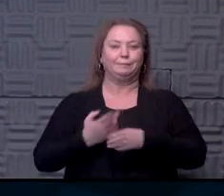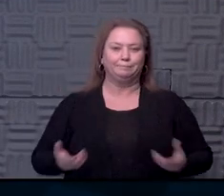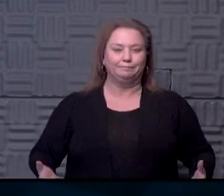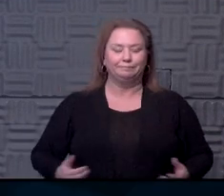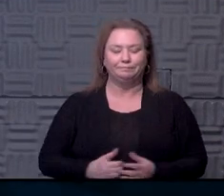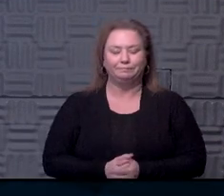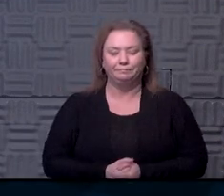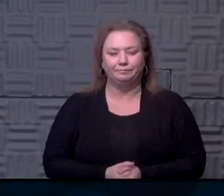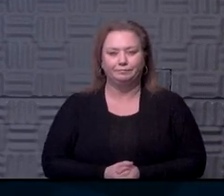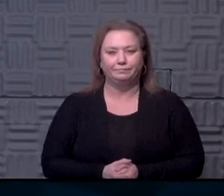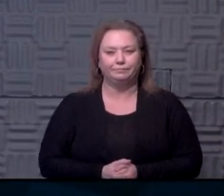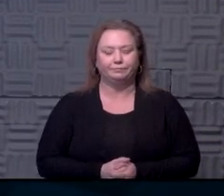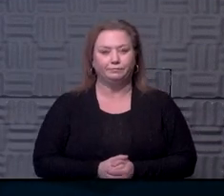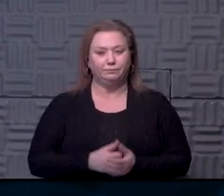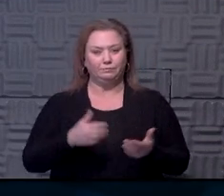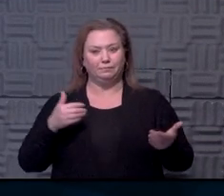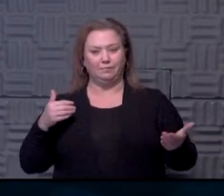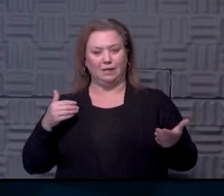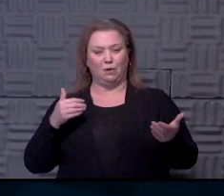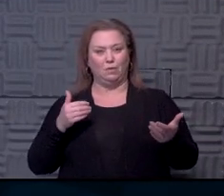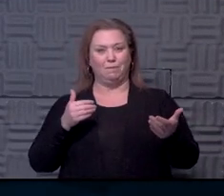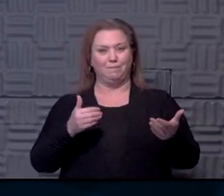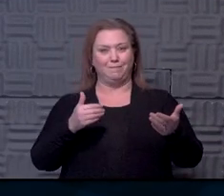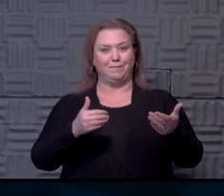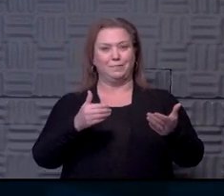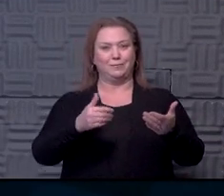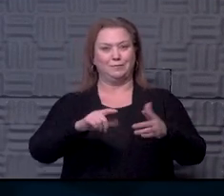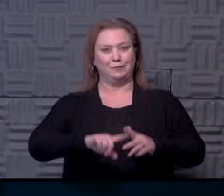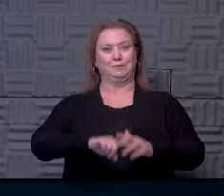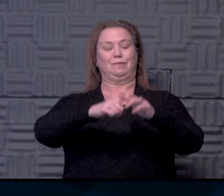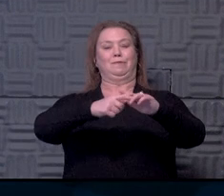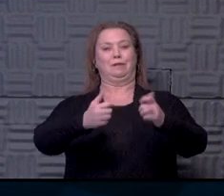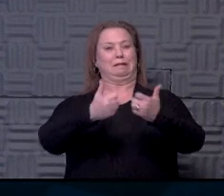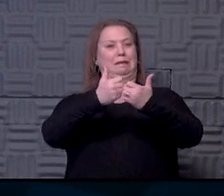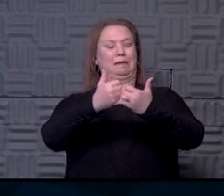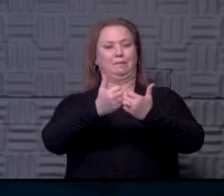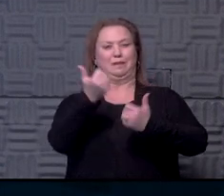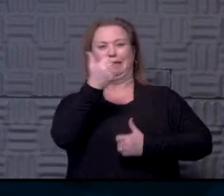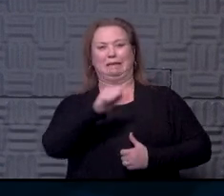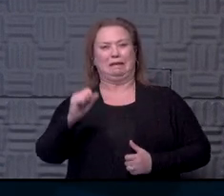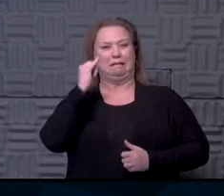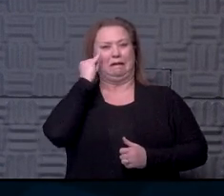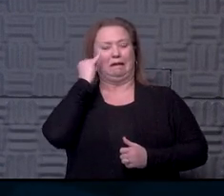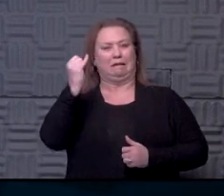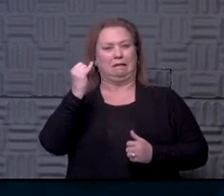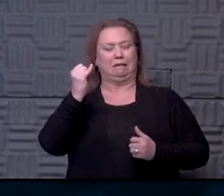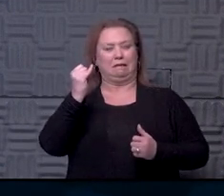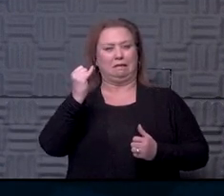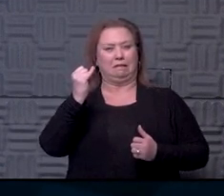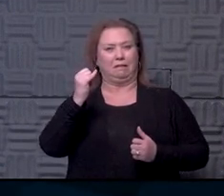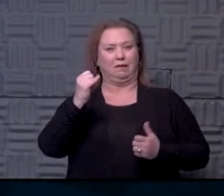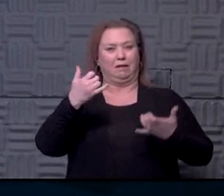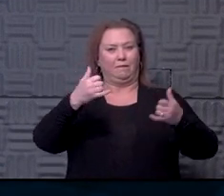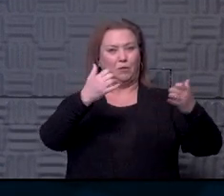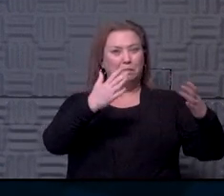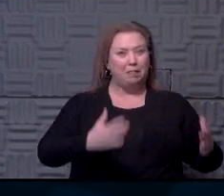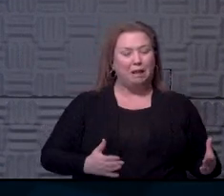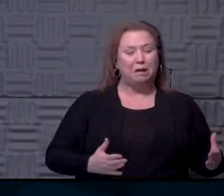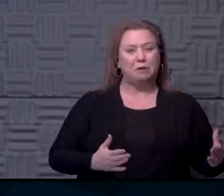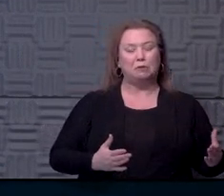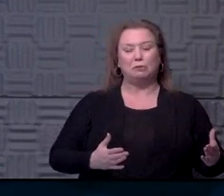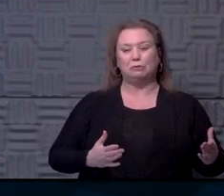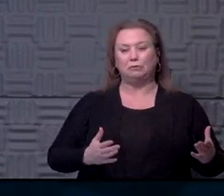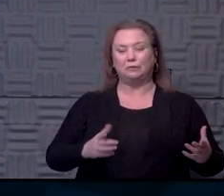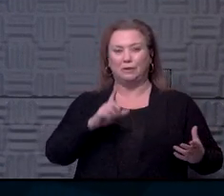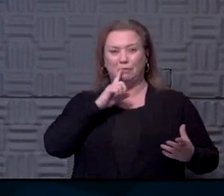And as we get closer to game time, do you have an idea of what will be different for the players and really